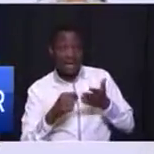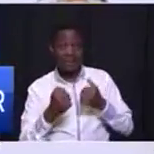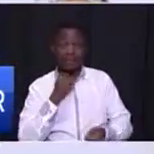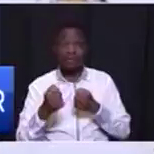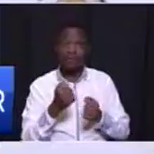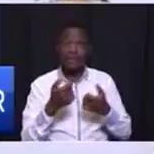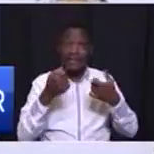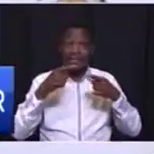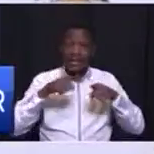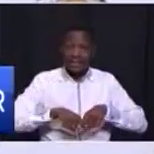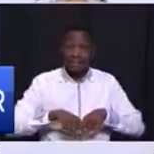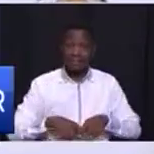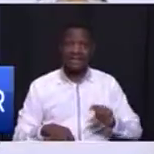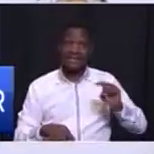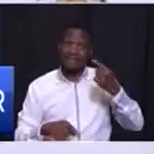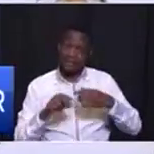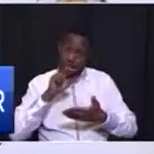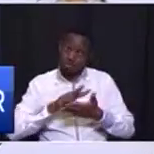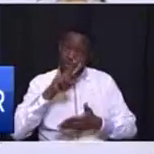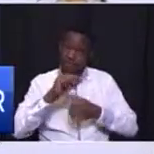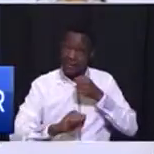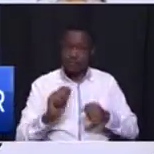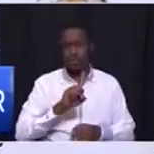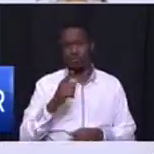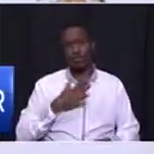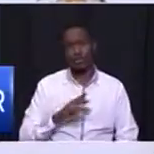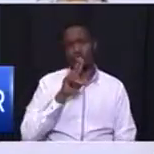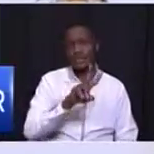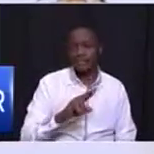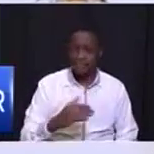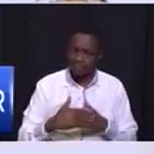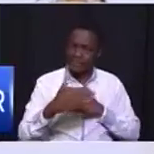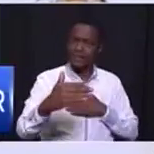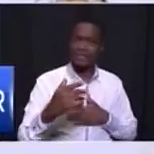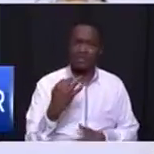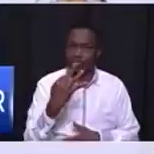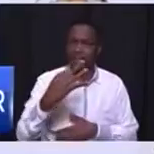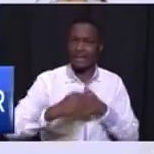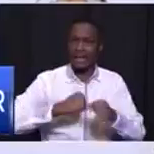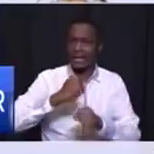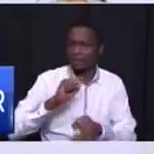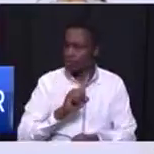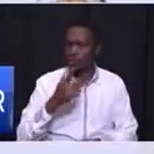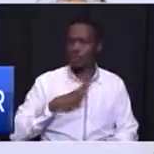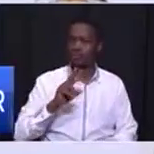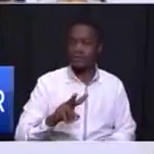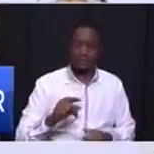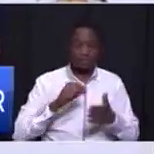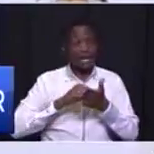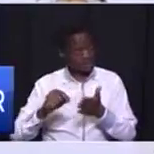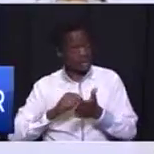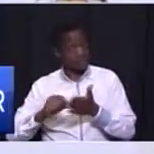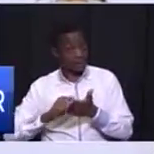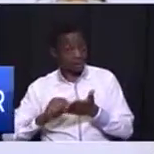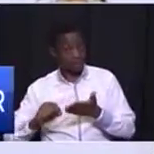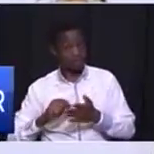agreements with them the first 12 months what we want to see the next 33 years what we want to see and by end of